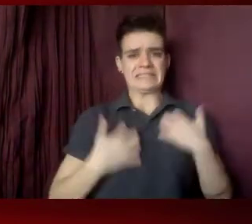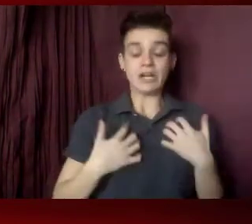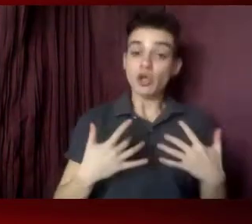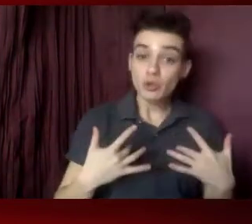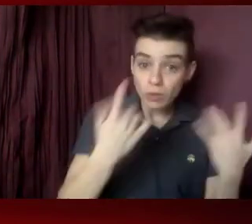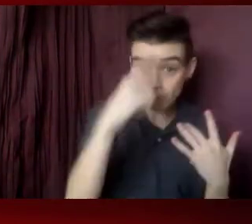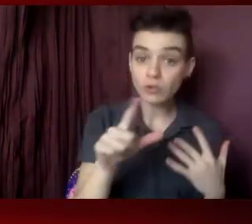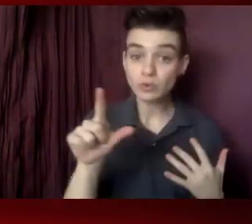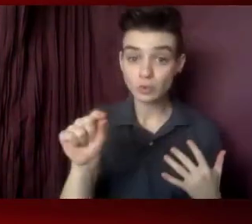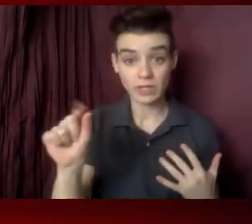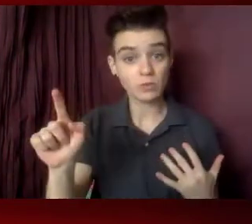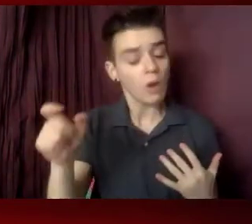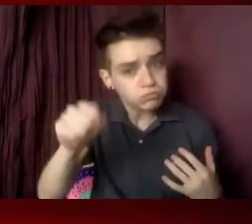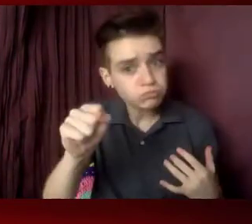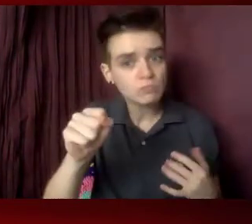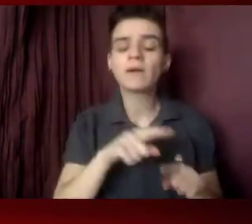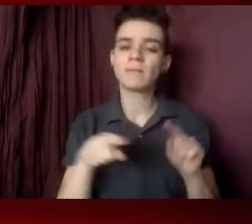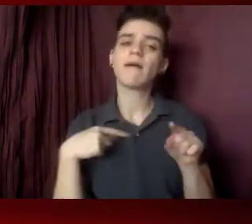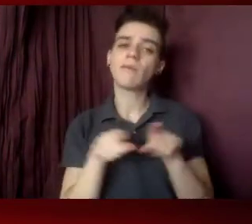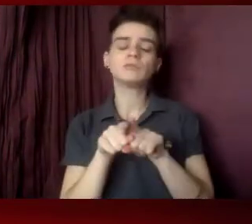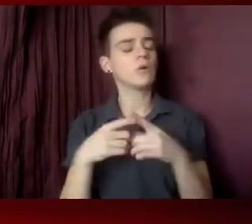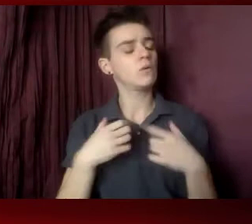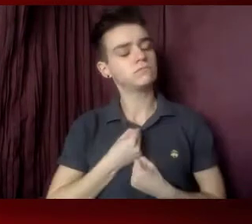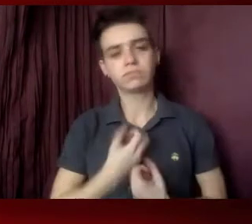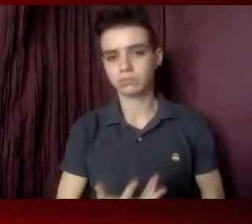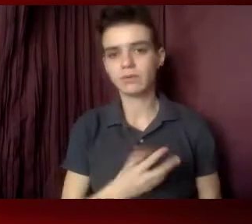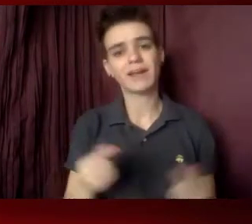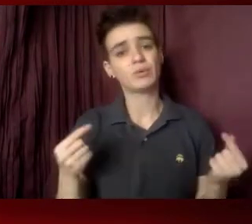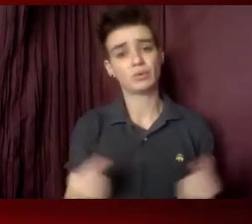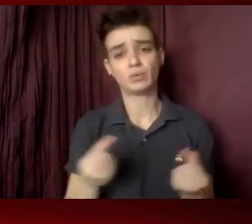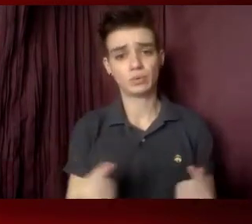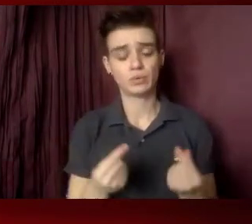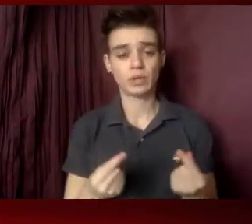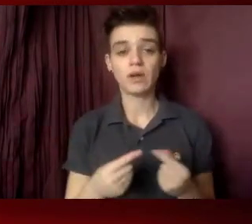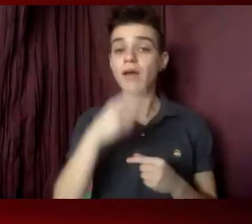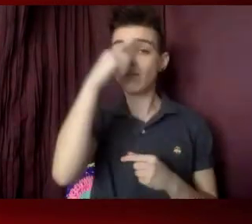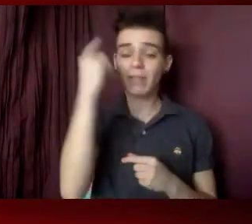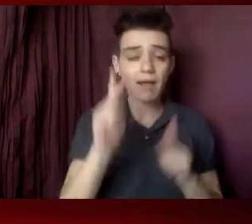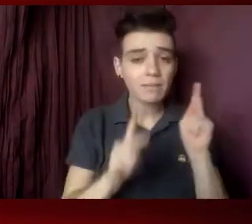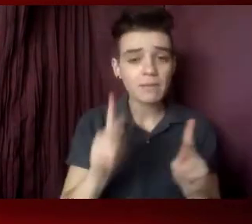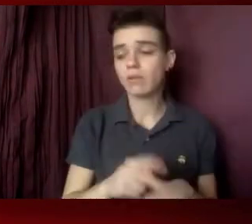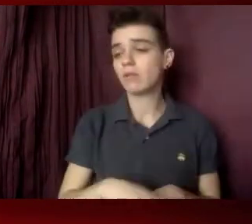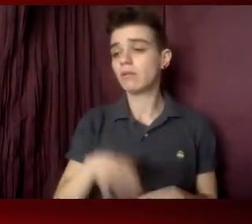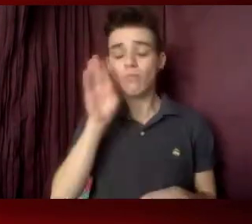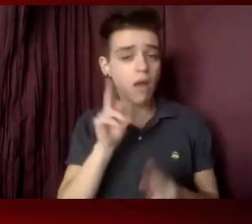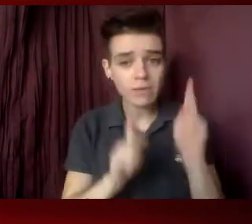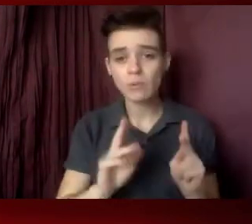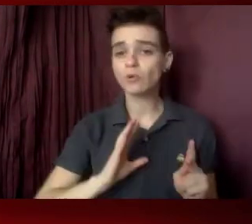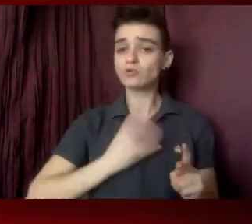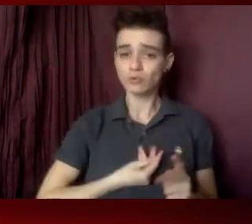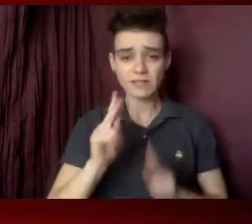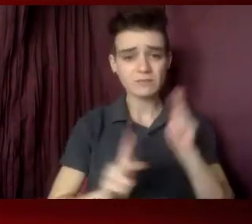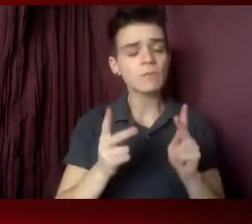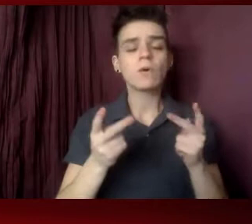me wrong, but I'm also tired and hurt. Black people, brown people, trans people continue to be